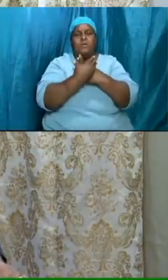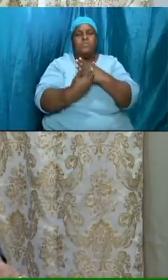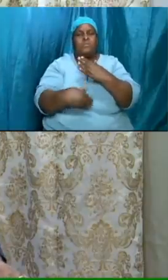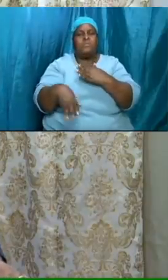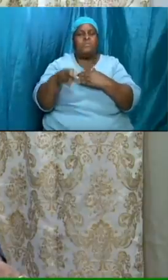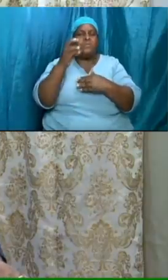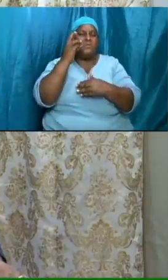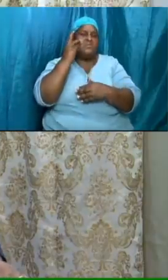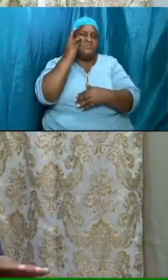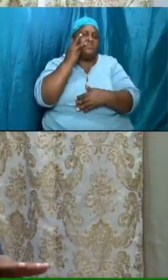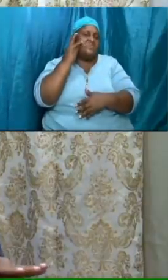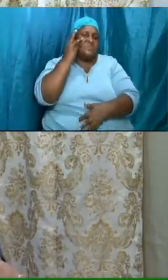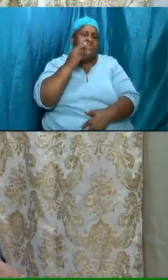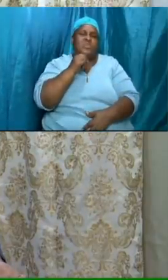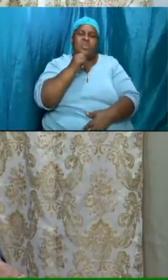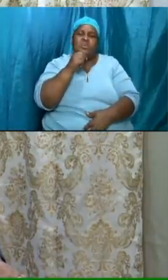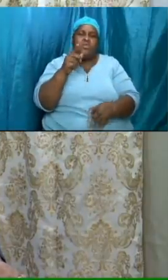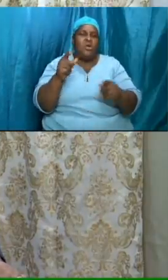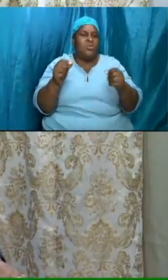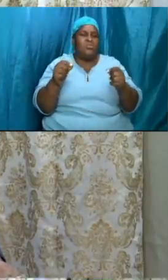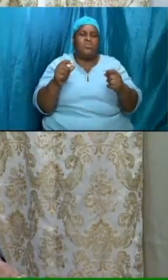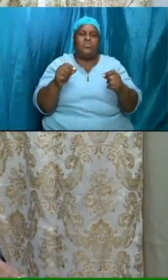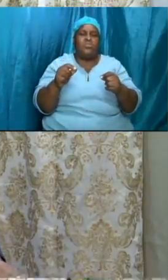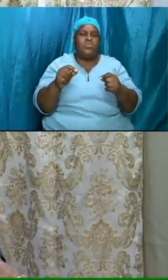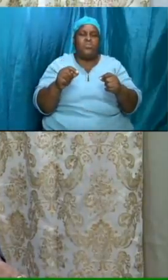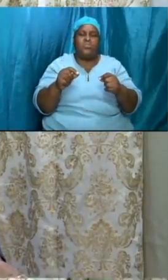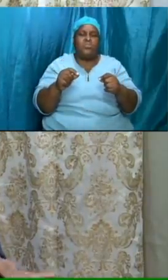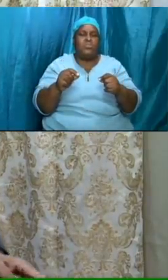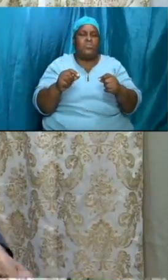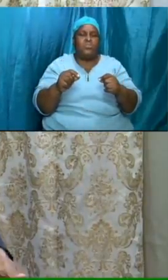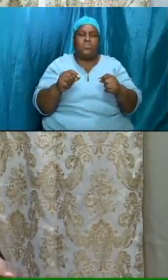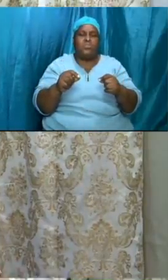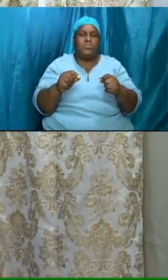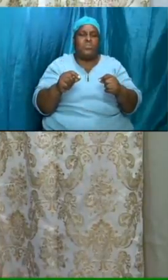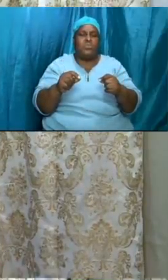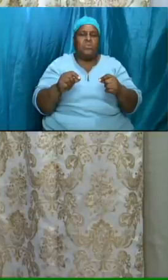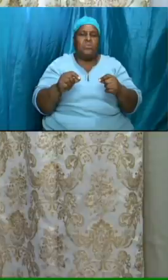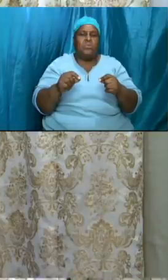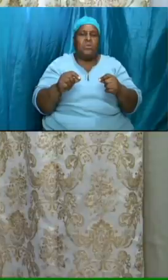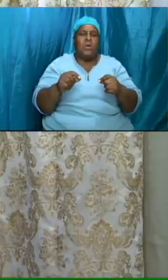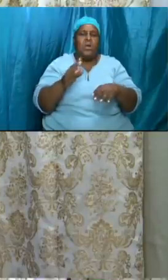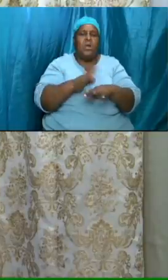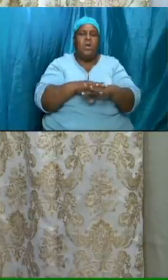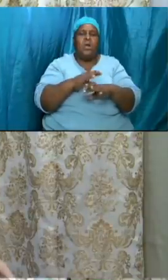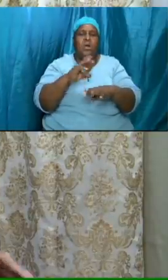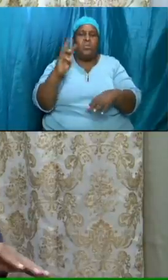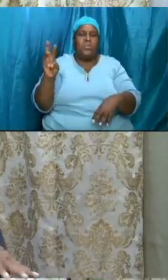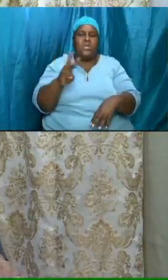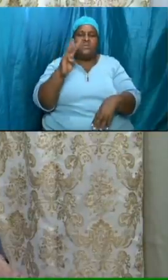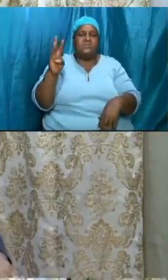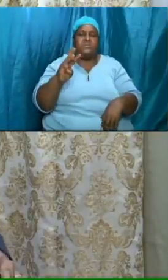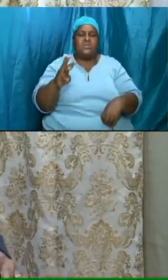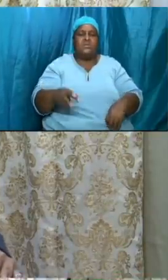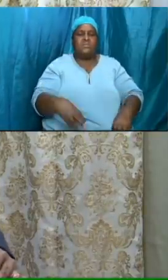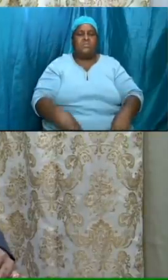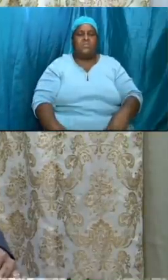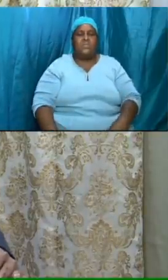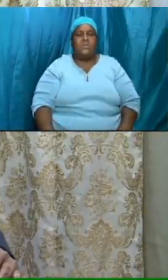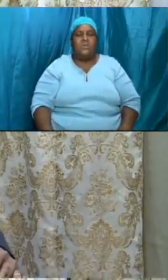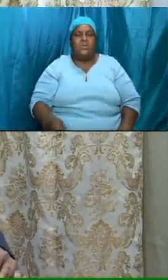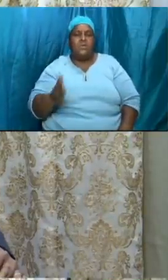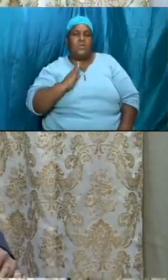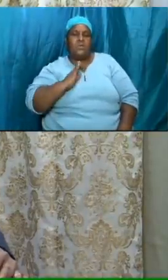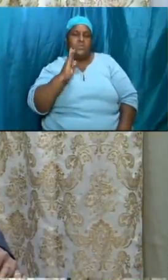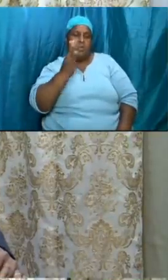we will not do it any other day in our board meeting last night uh we